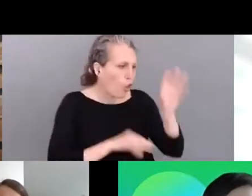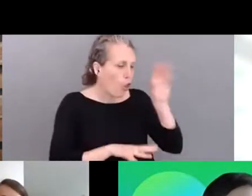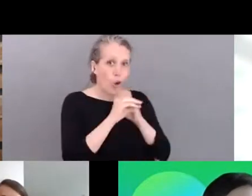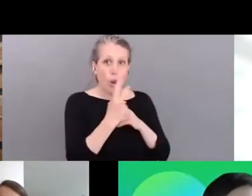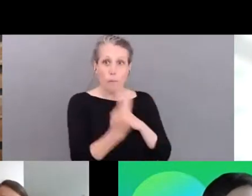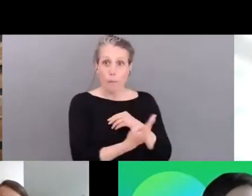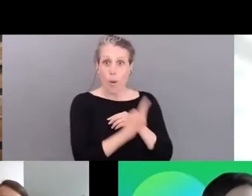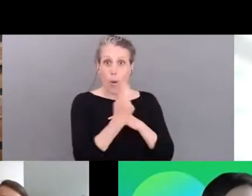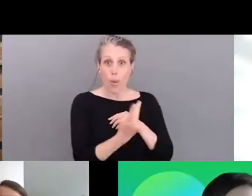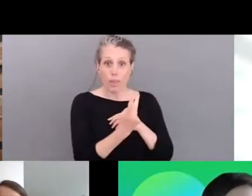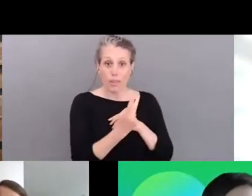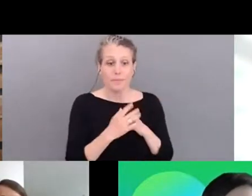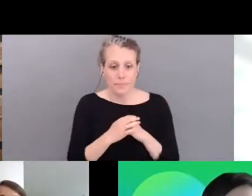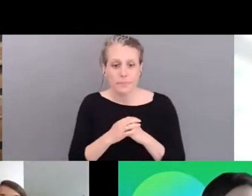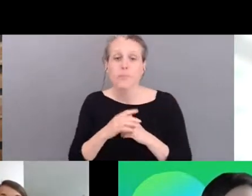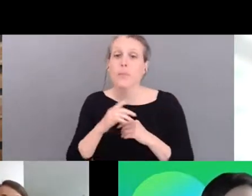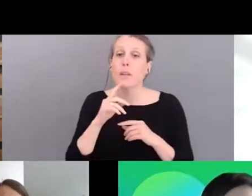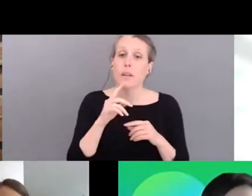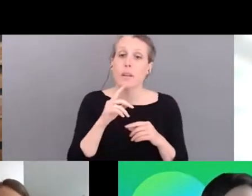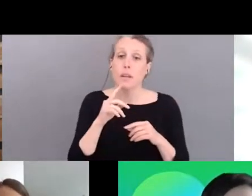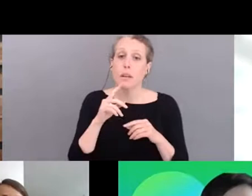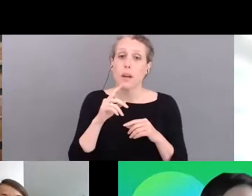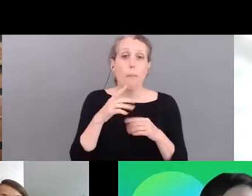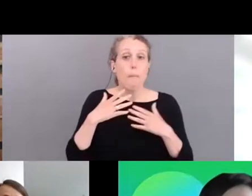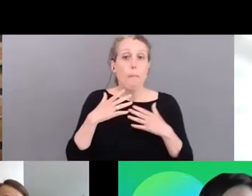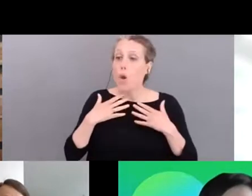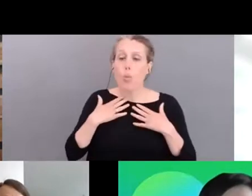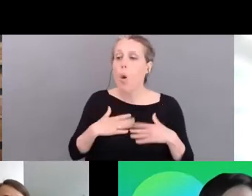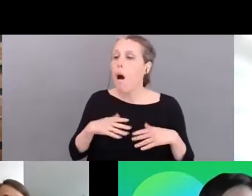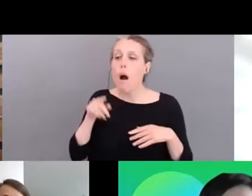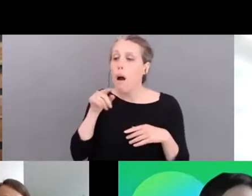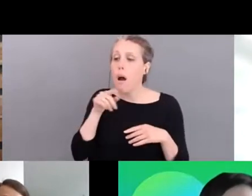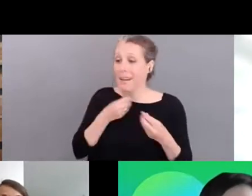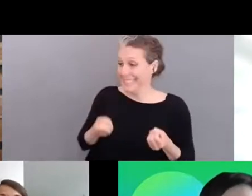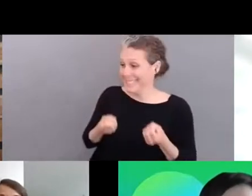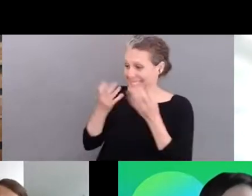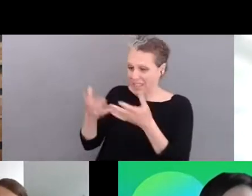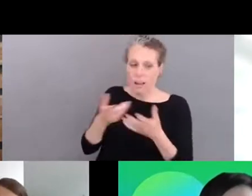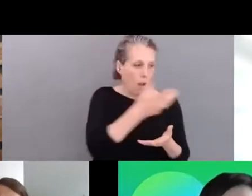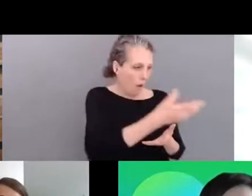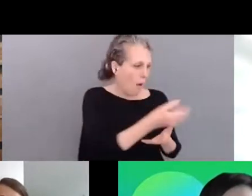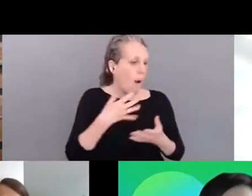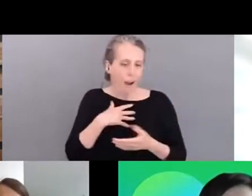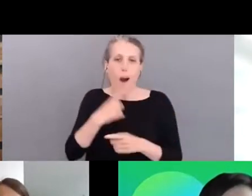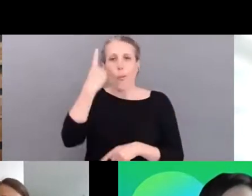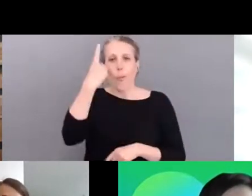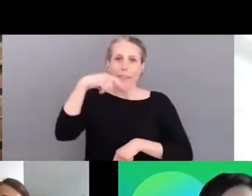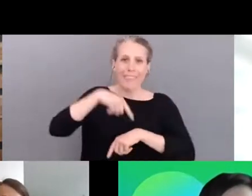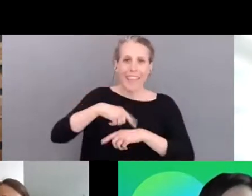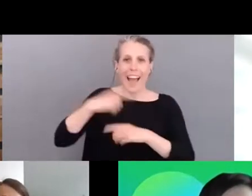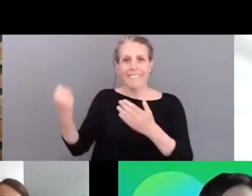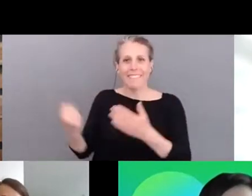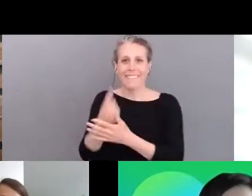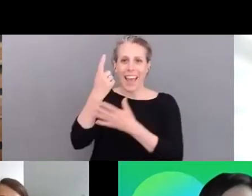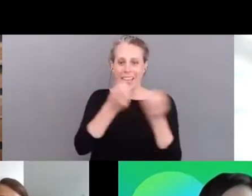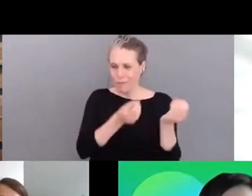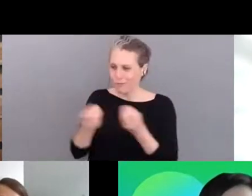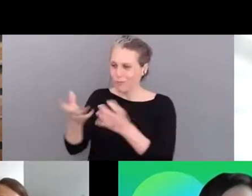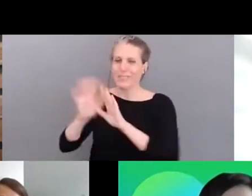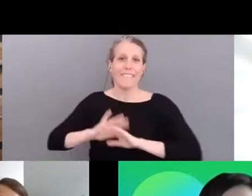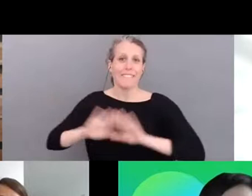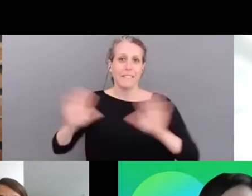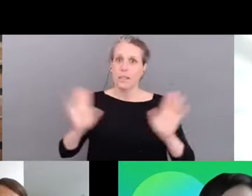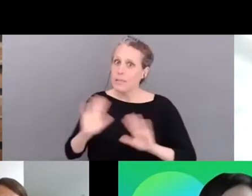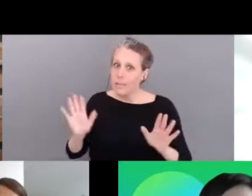ad hoc but really ingrained it in what they are in their mission in their vision and in all their activities and so that we can